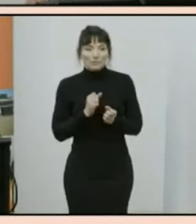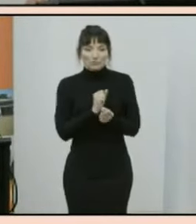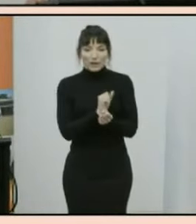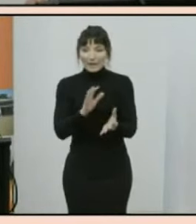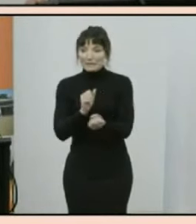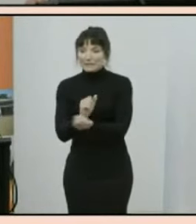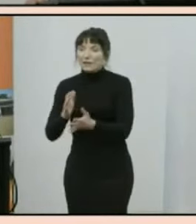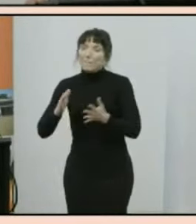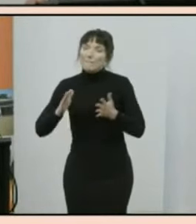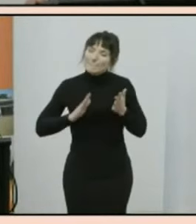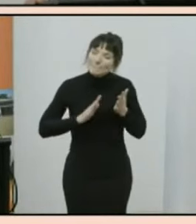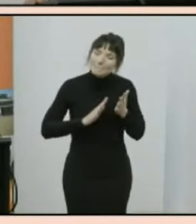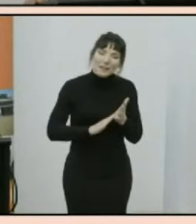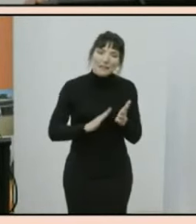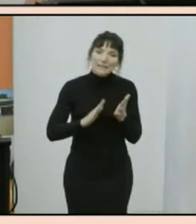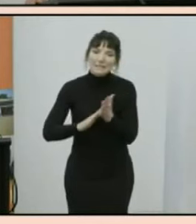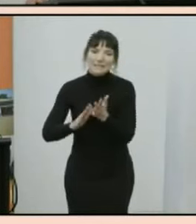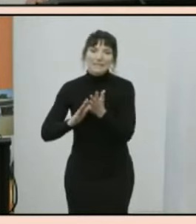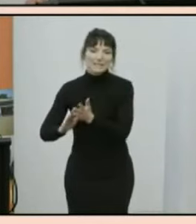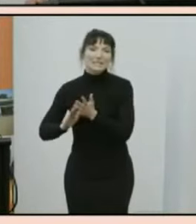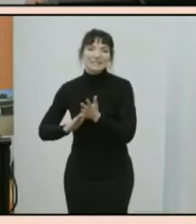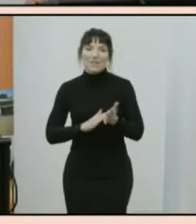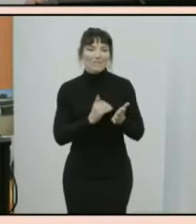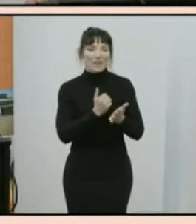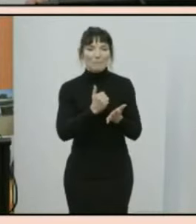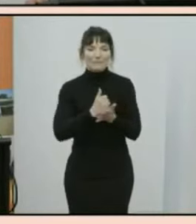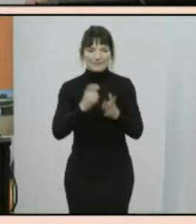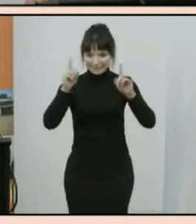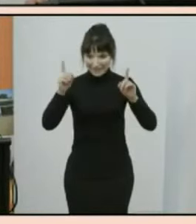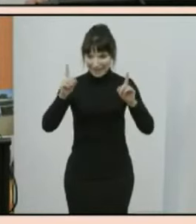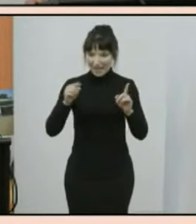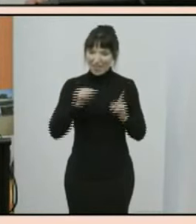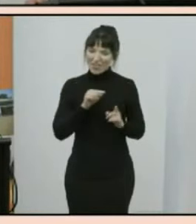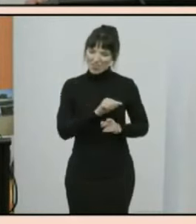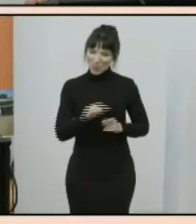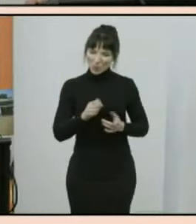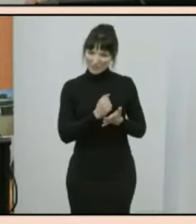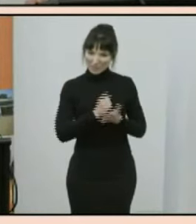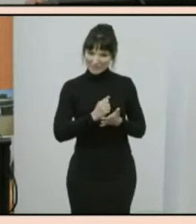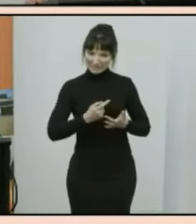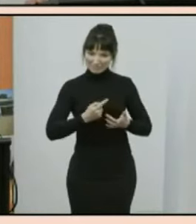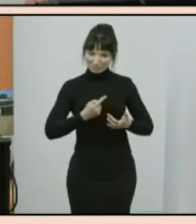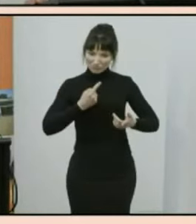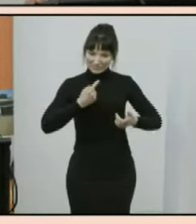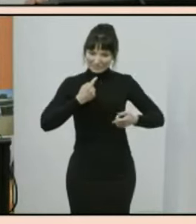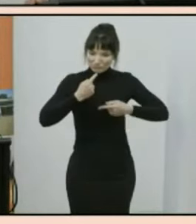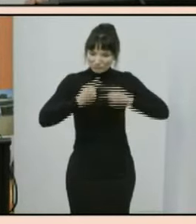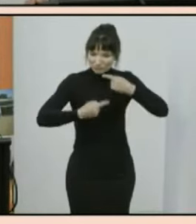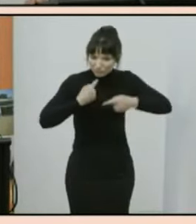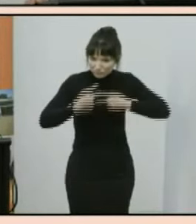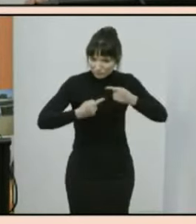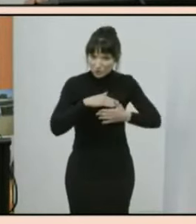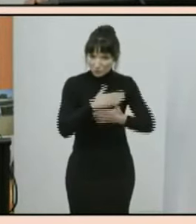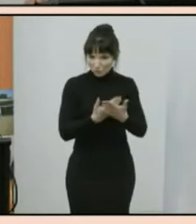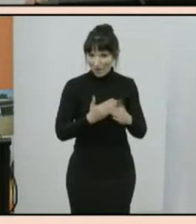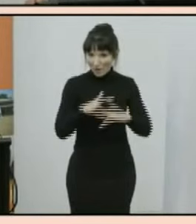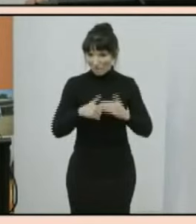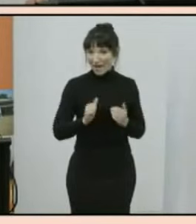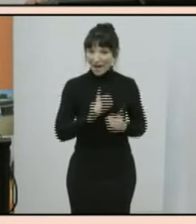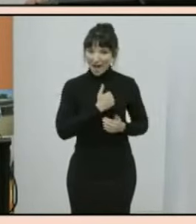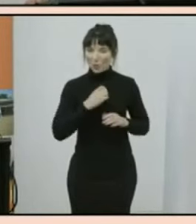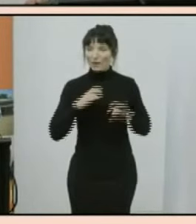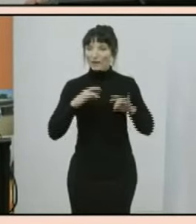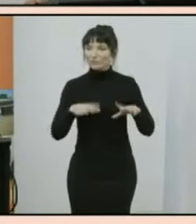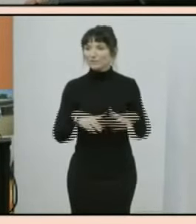data today millions of pieces of data today that tell the story of our beautiful large and diverse country the first stat